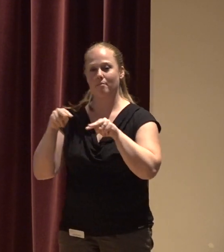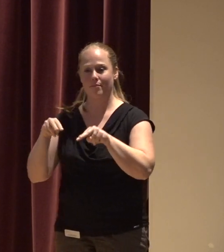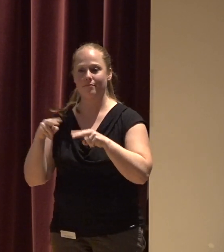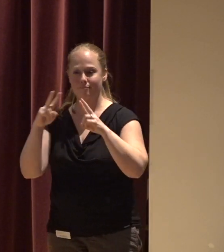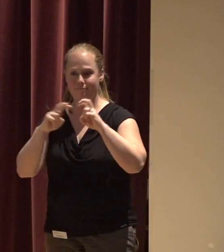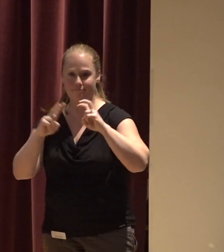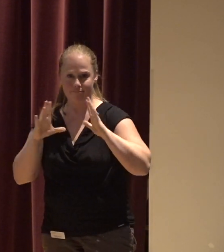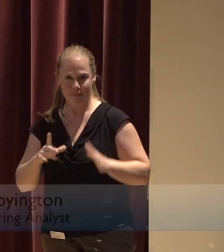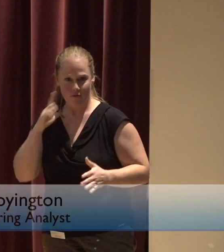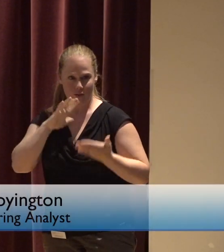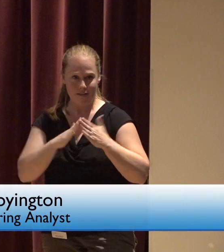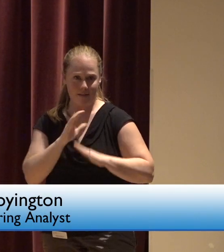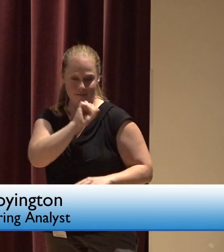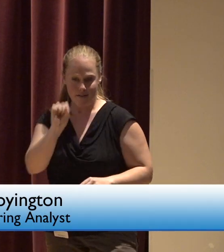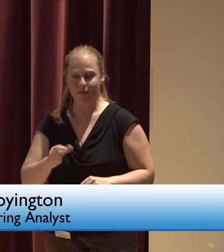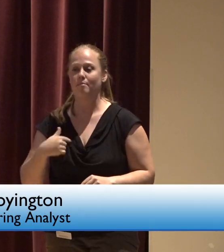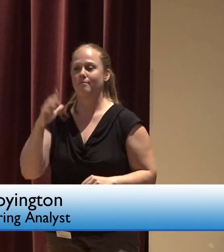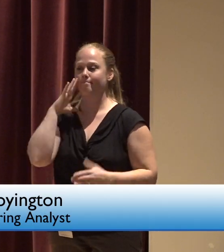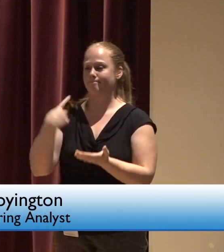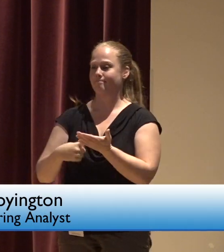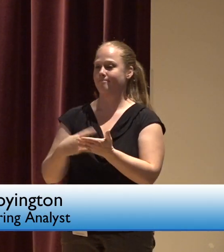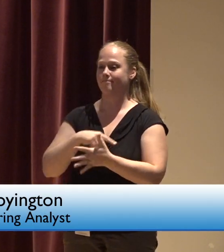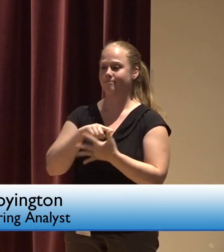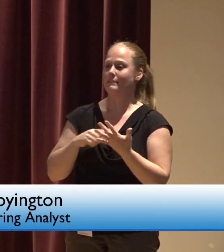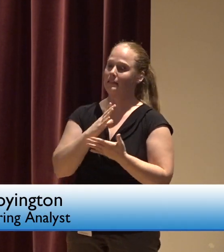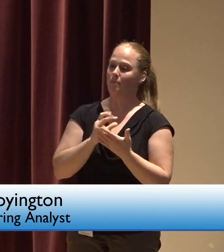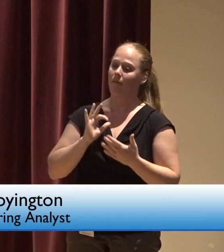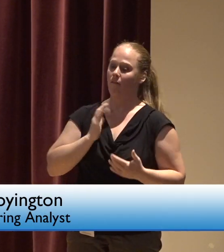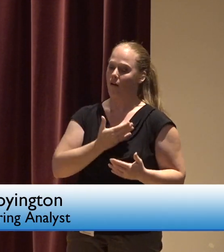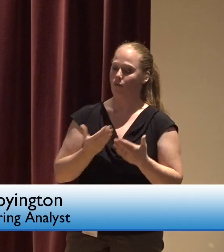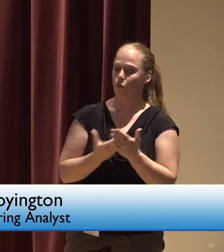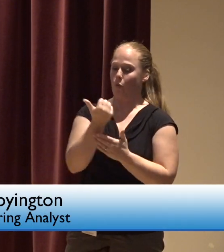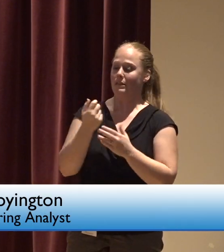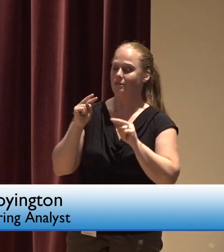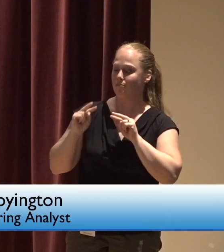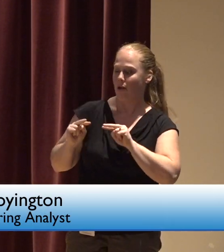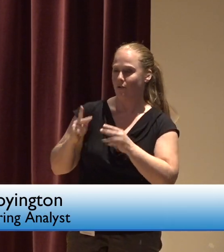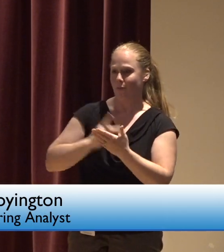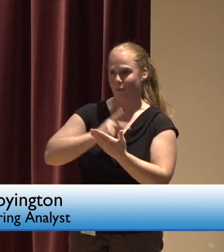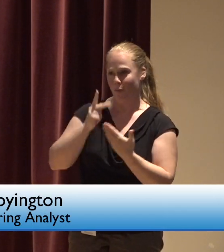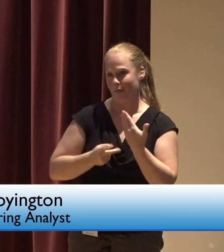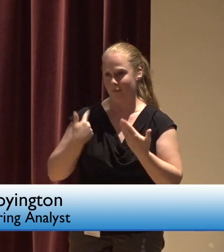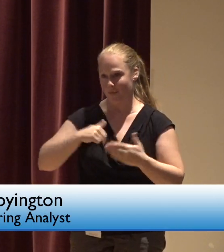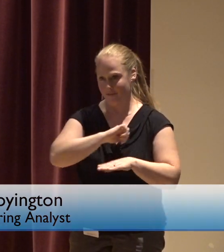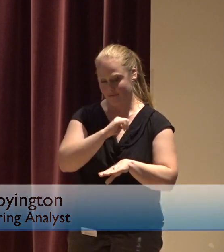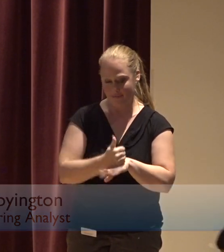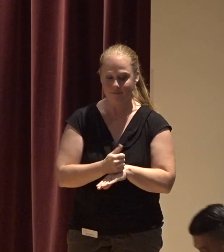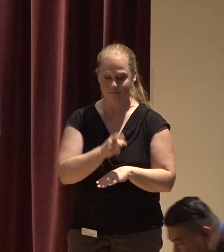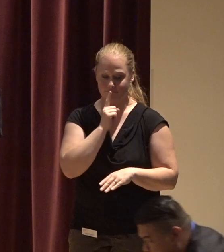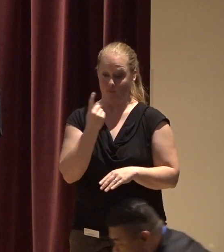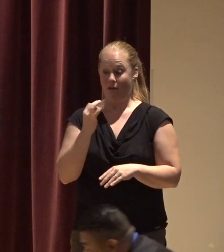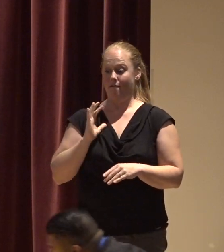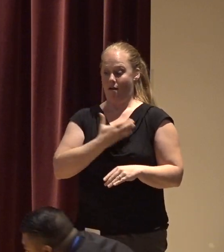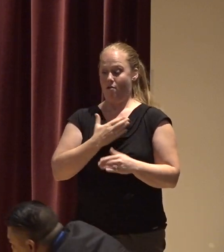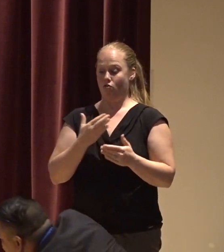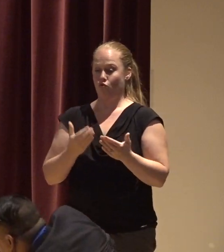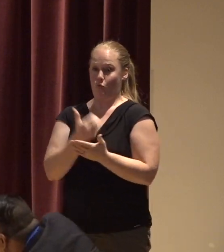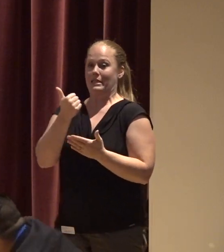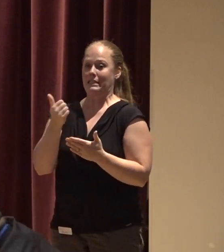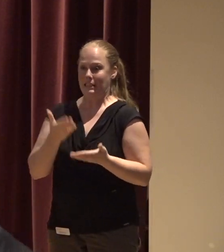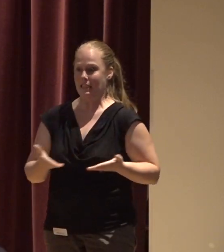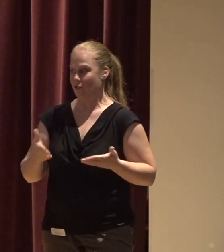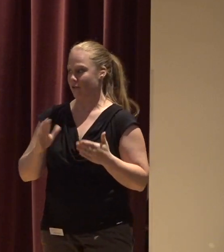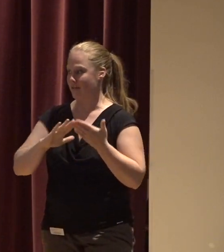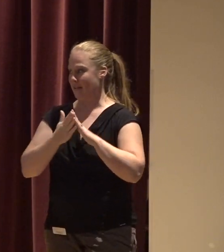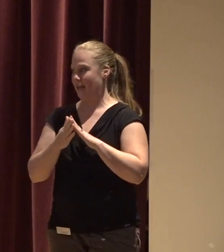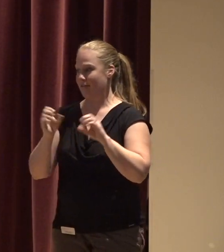and I'm going to be talking about one of Salem's newest monitoring programs or really one of our newer programs that we have here at the City of Salem